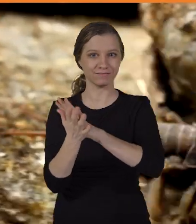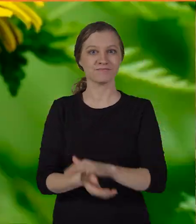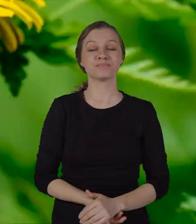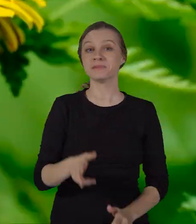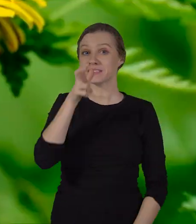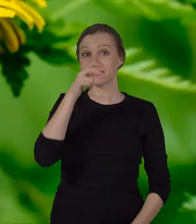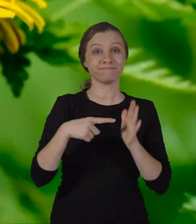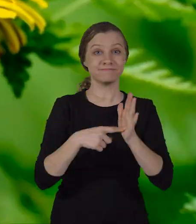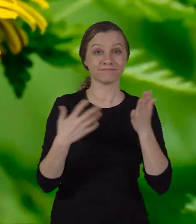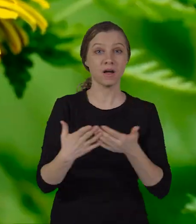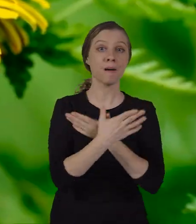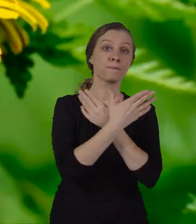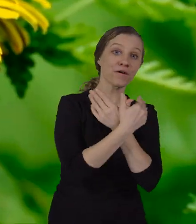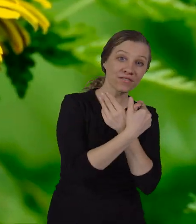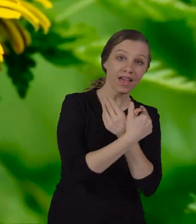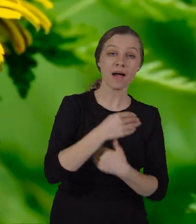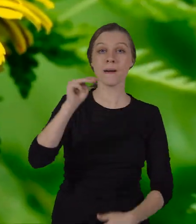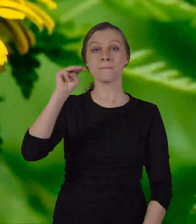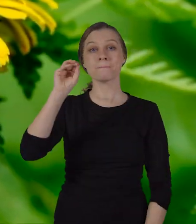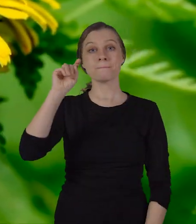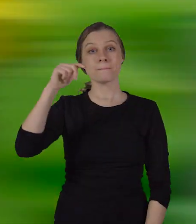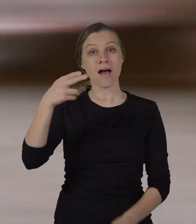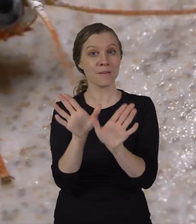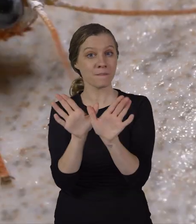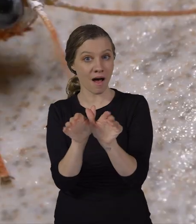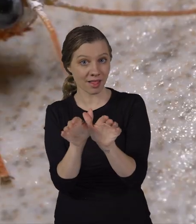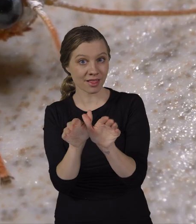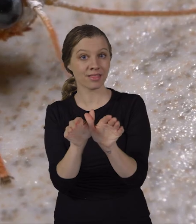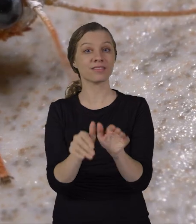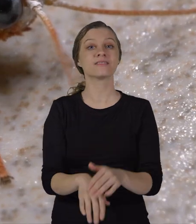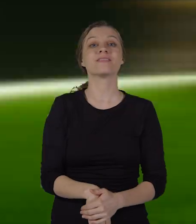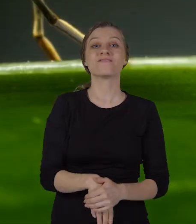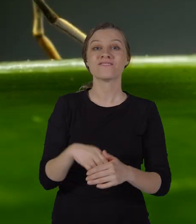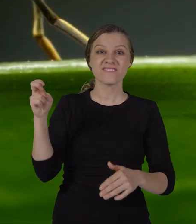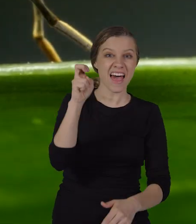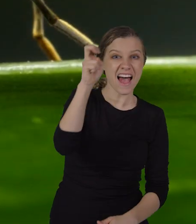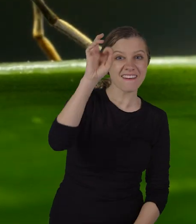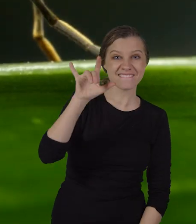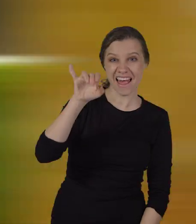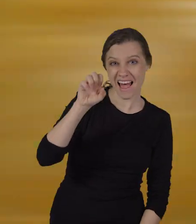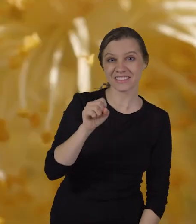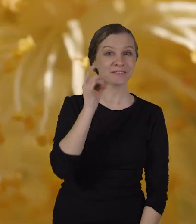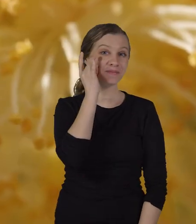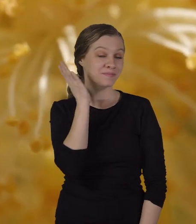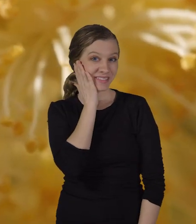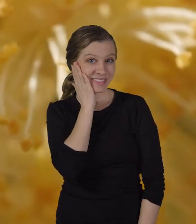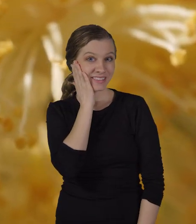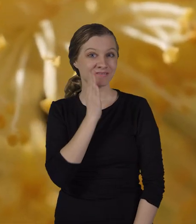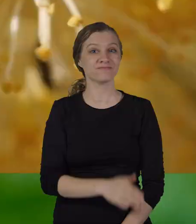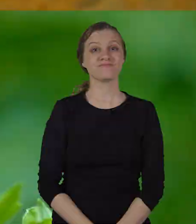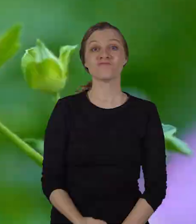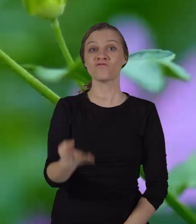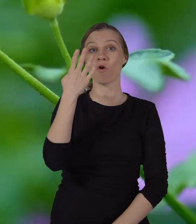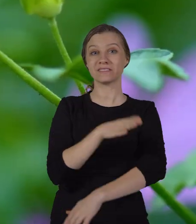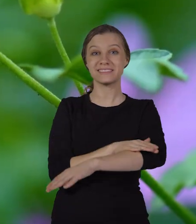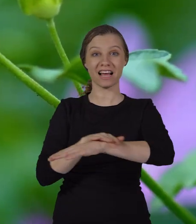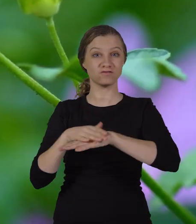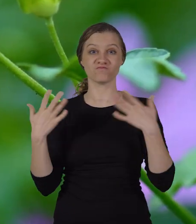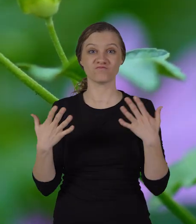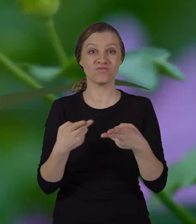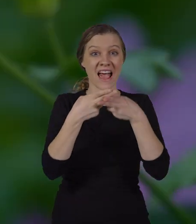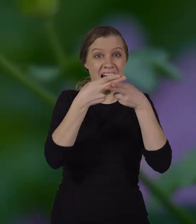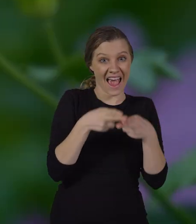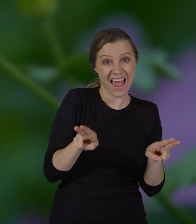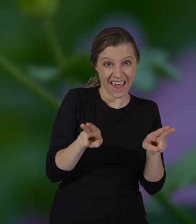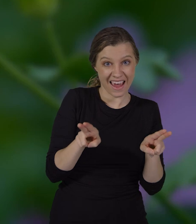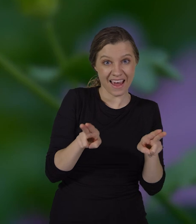insects like butterflies moths flies and bees these four stages